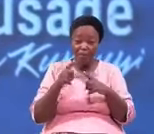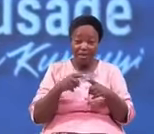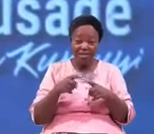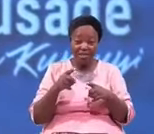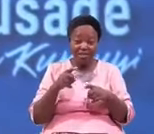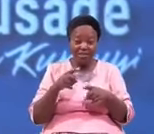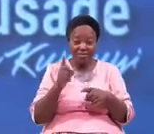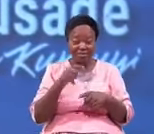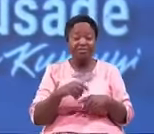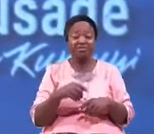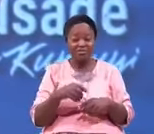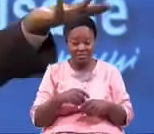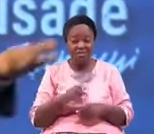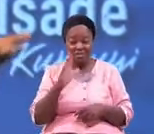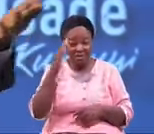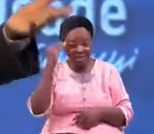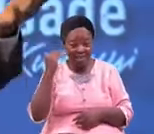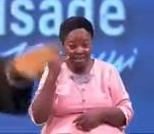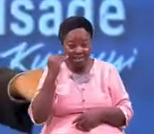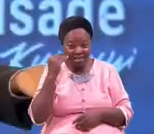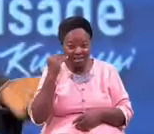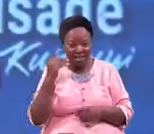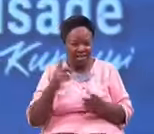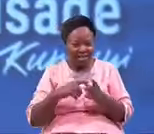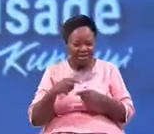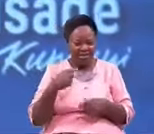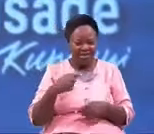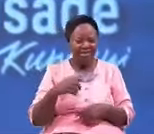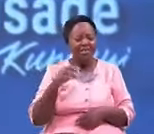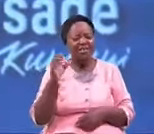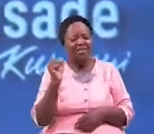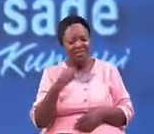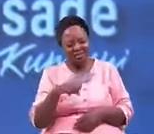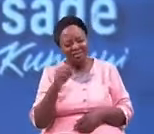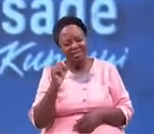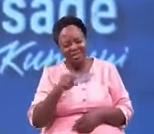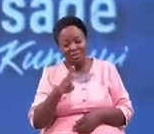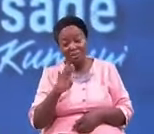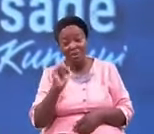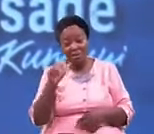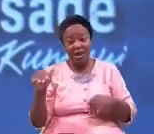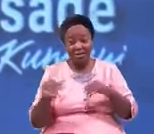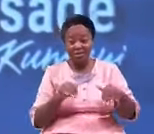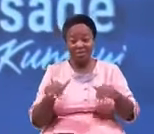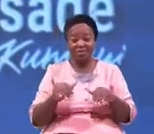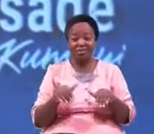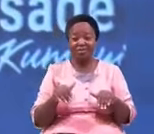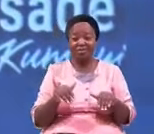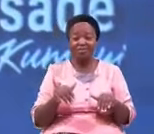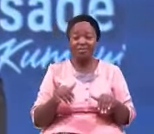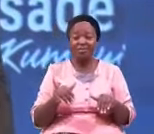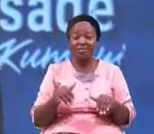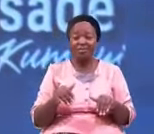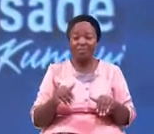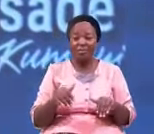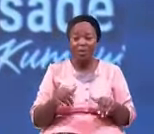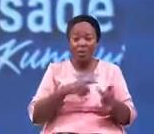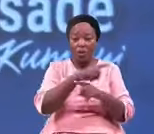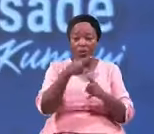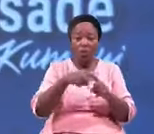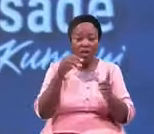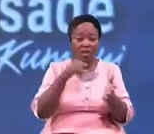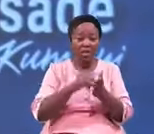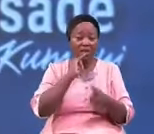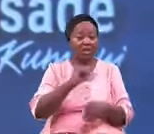you're saying yes by your action when it is